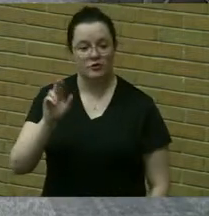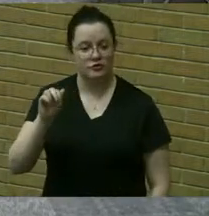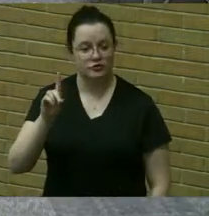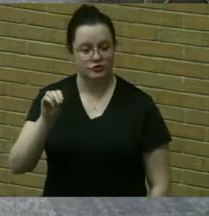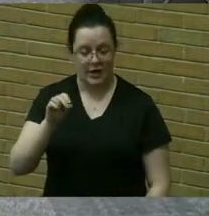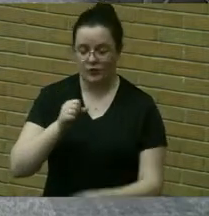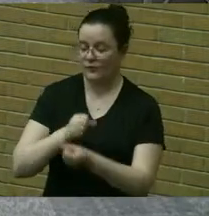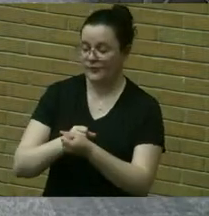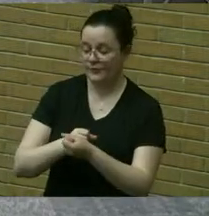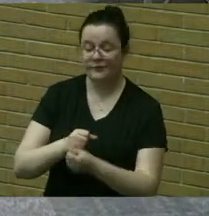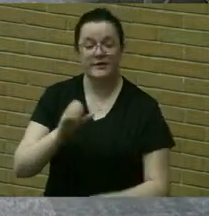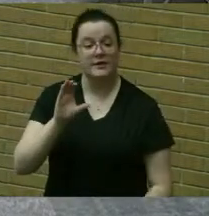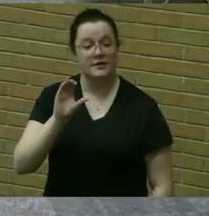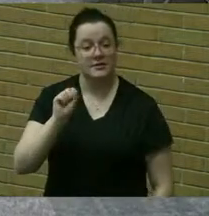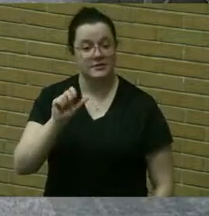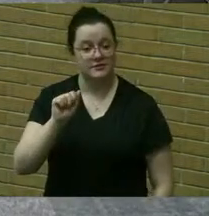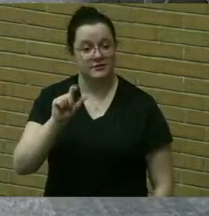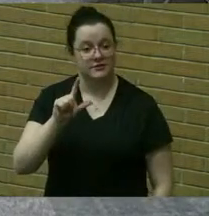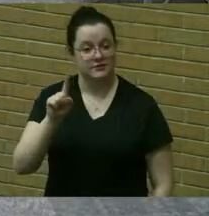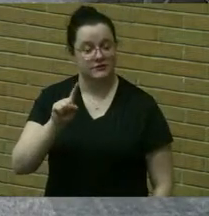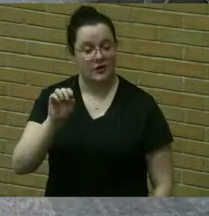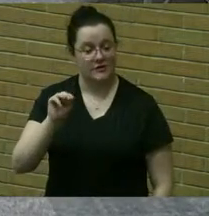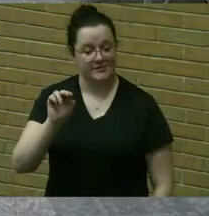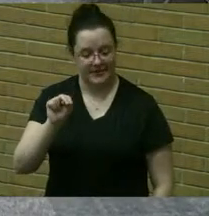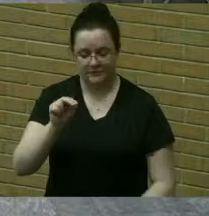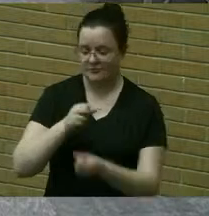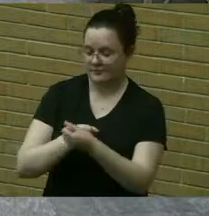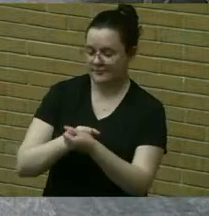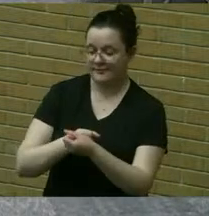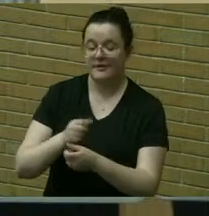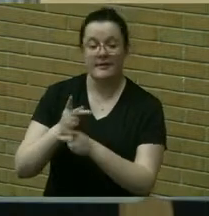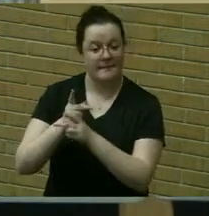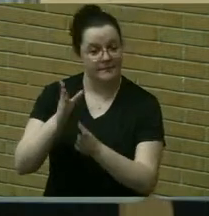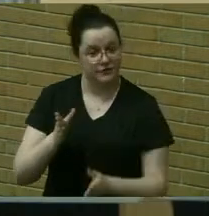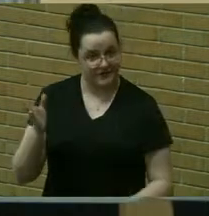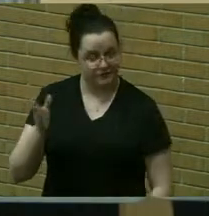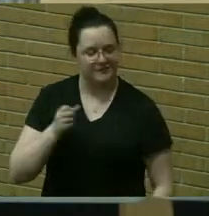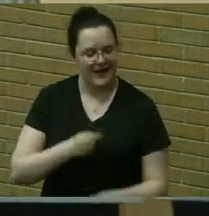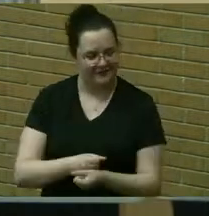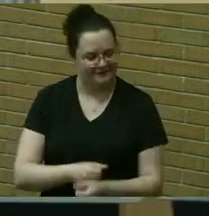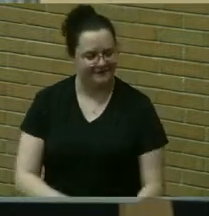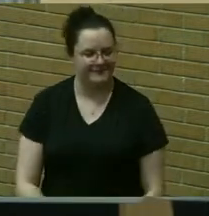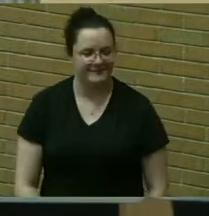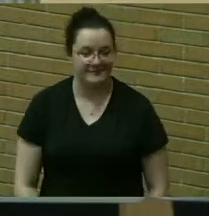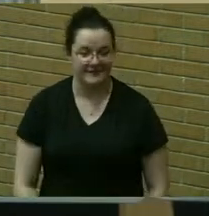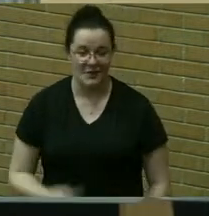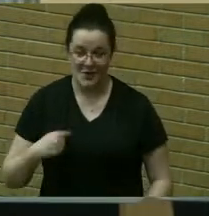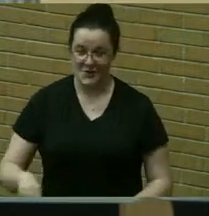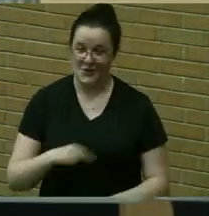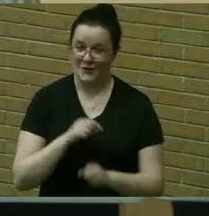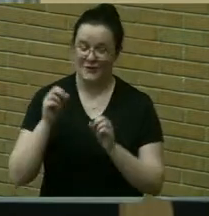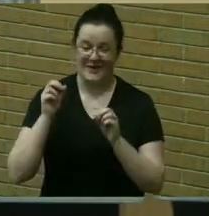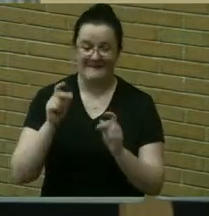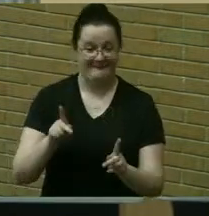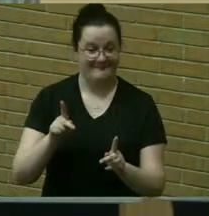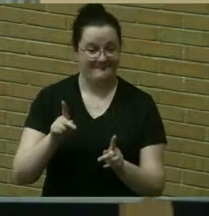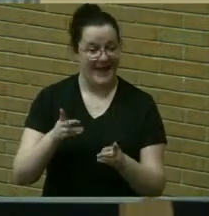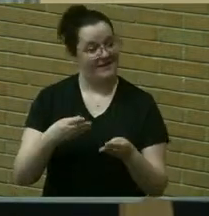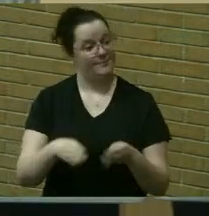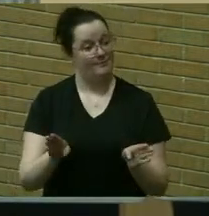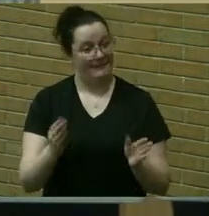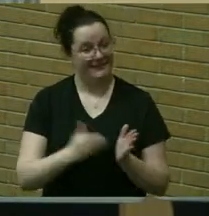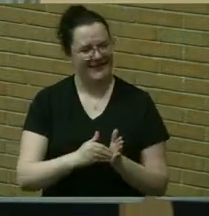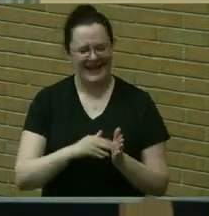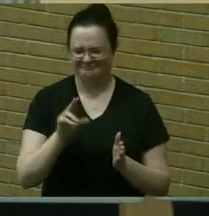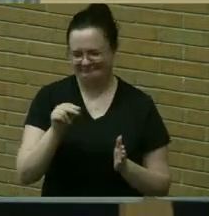aye councilmember salzman aye supervisor malley hi i do not expect that we will be um coming out in the public